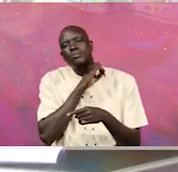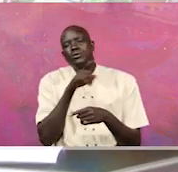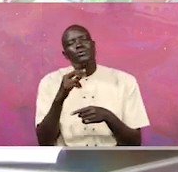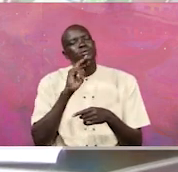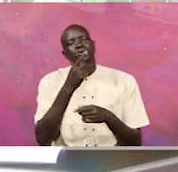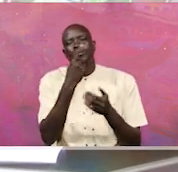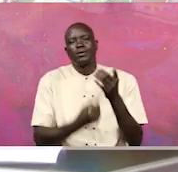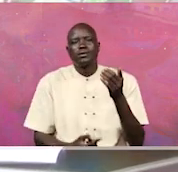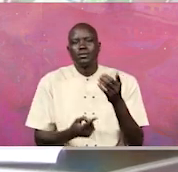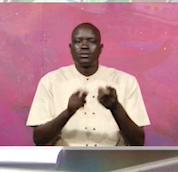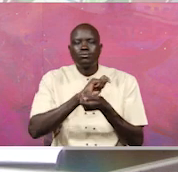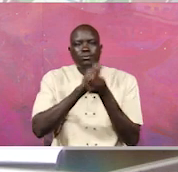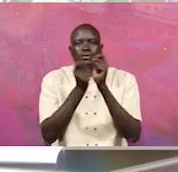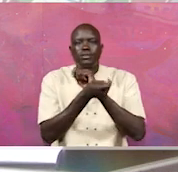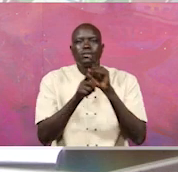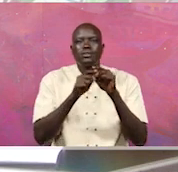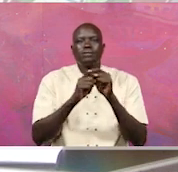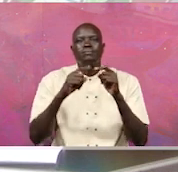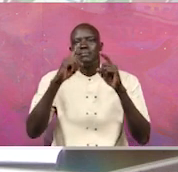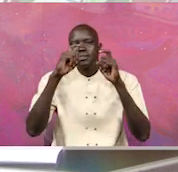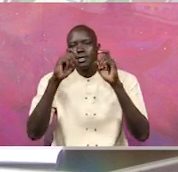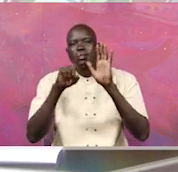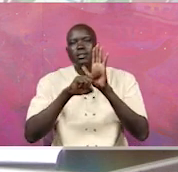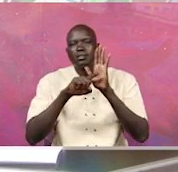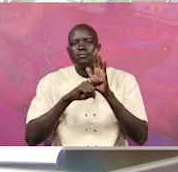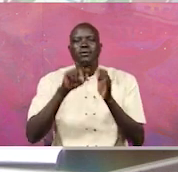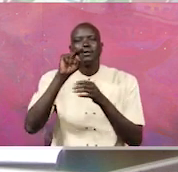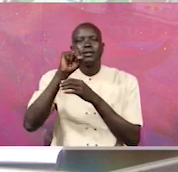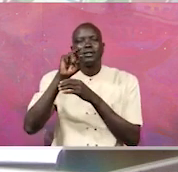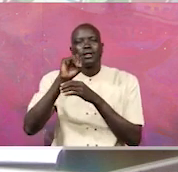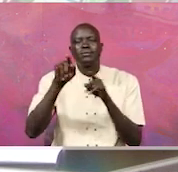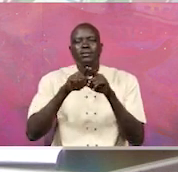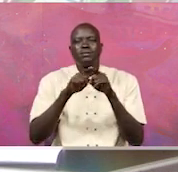you doing to change that perception about the party and the government?